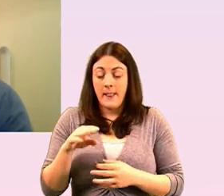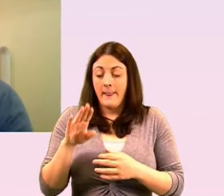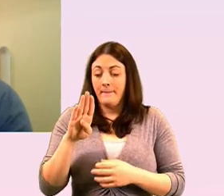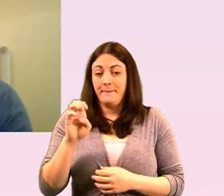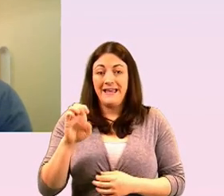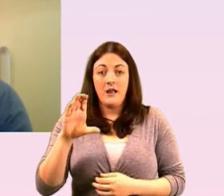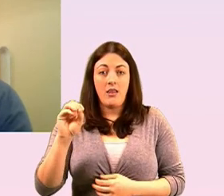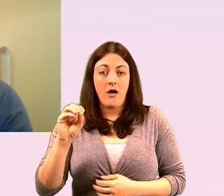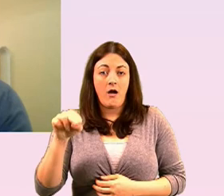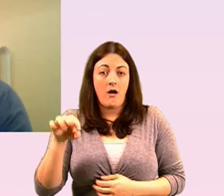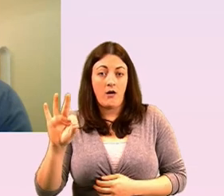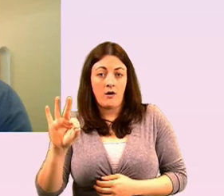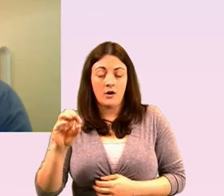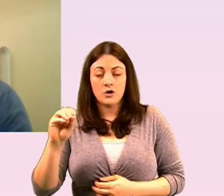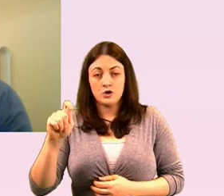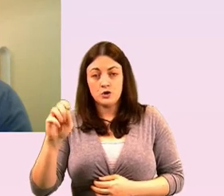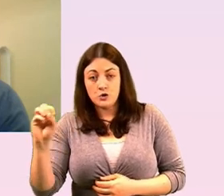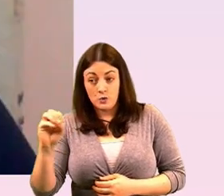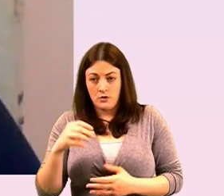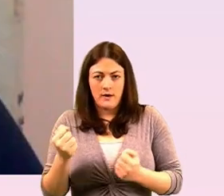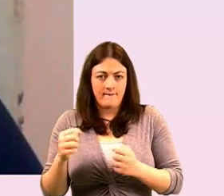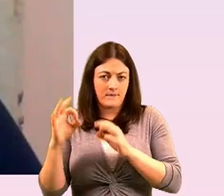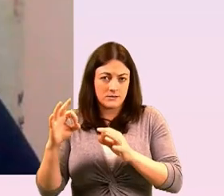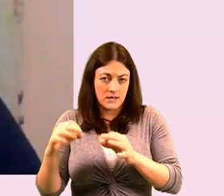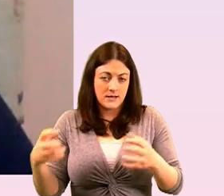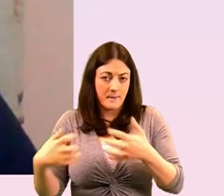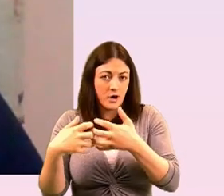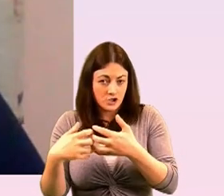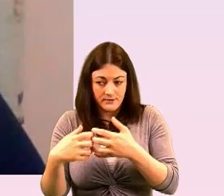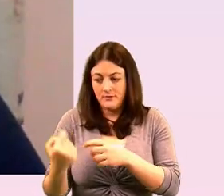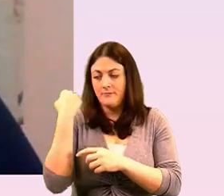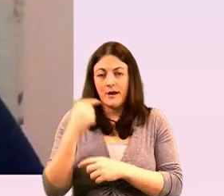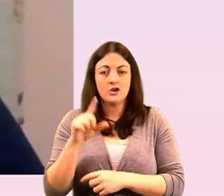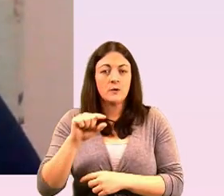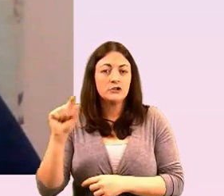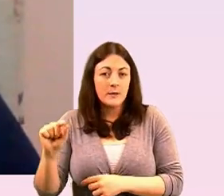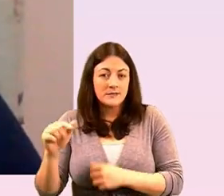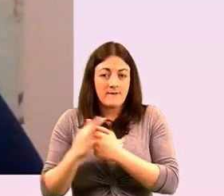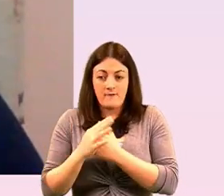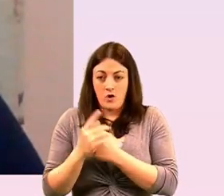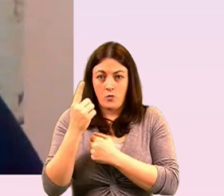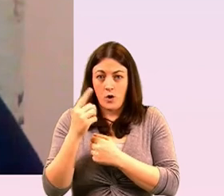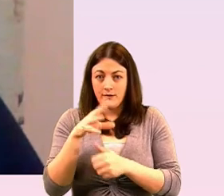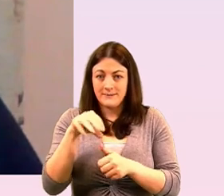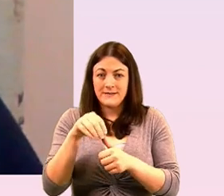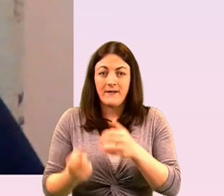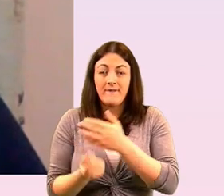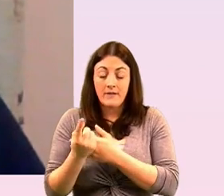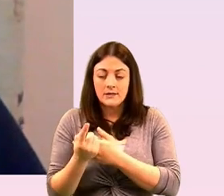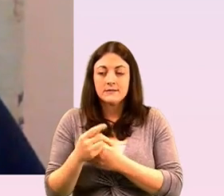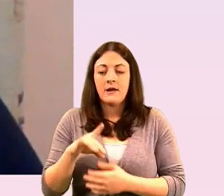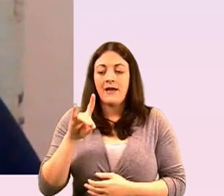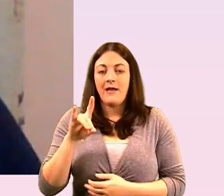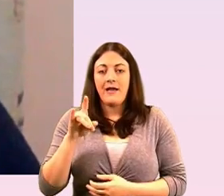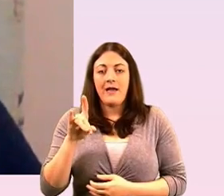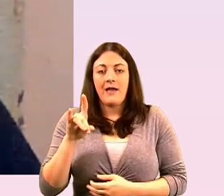partner with them in 2020 for a virtual uh event and hayley says you know this is such important work